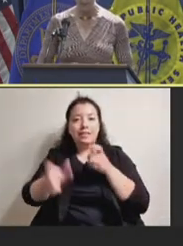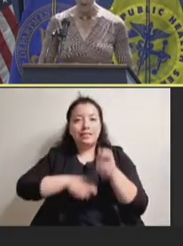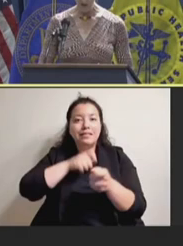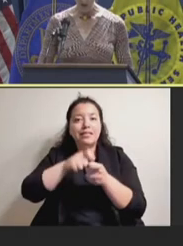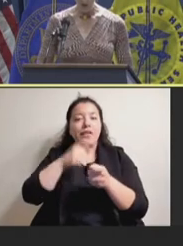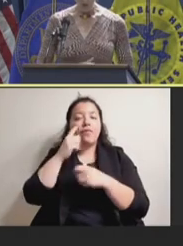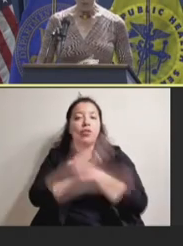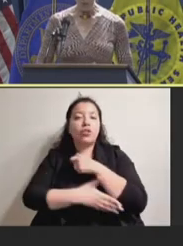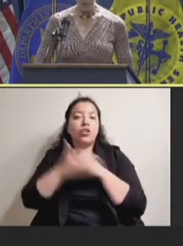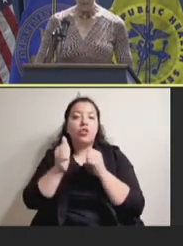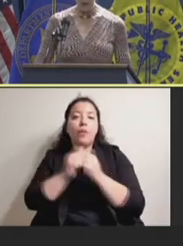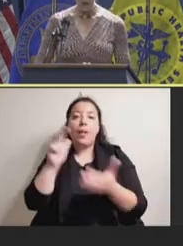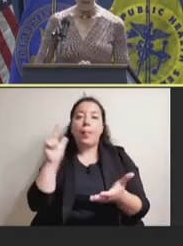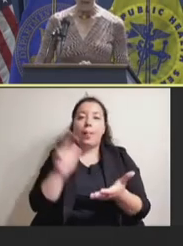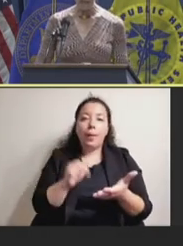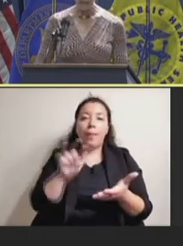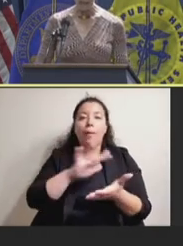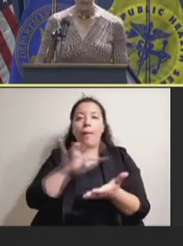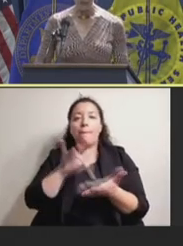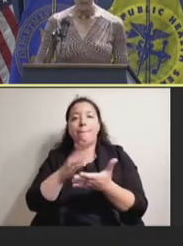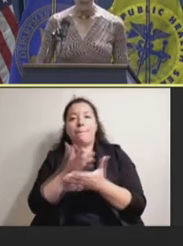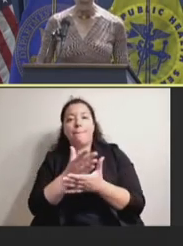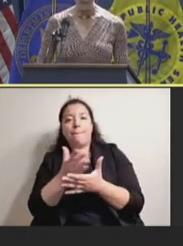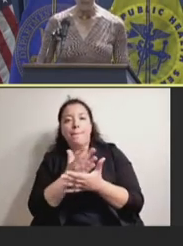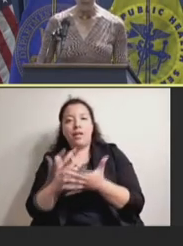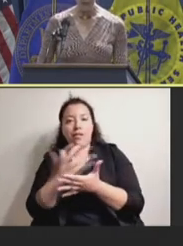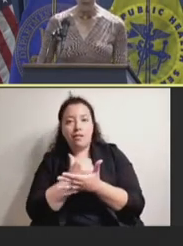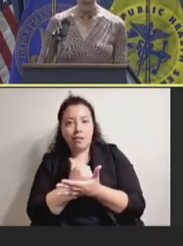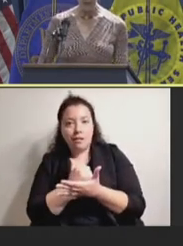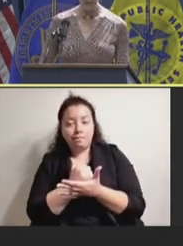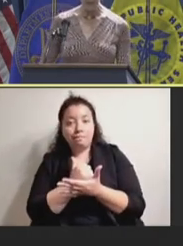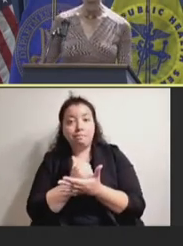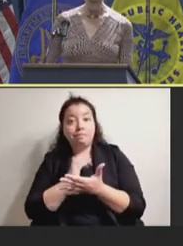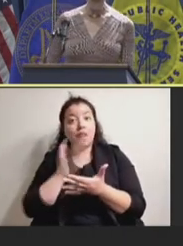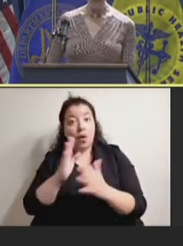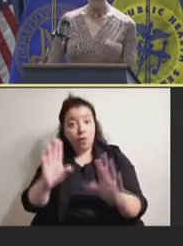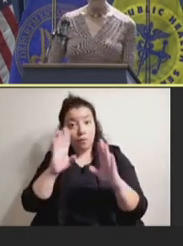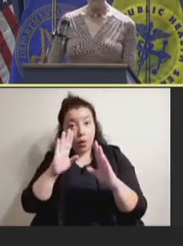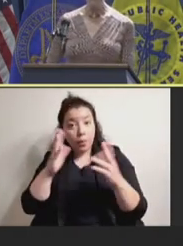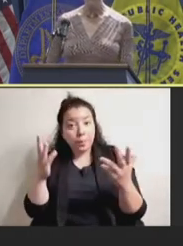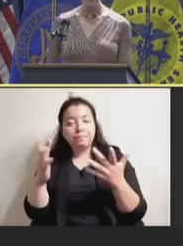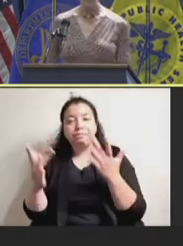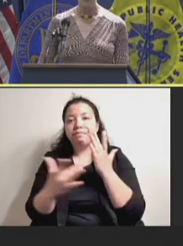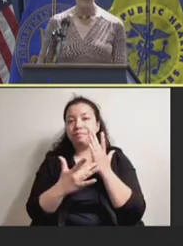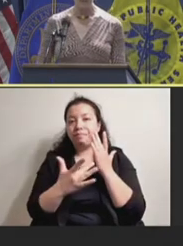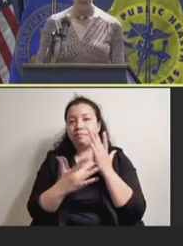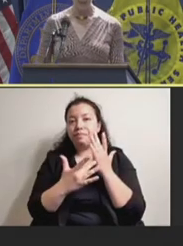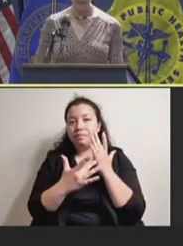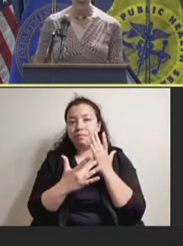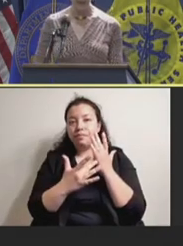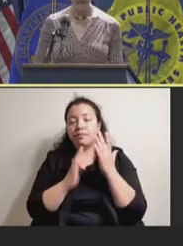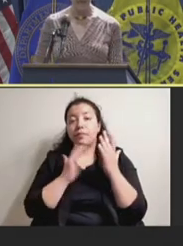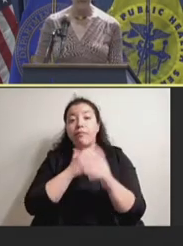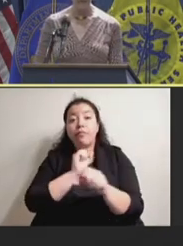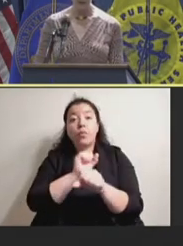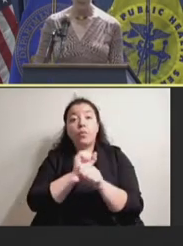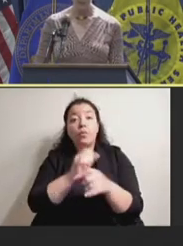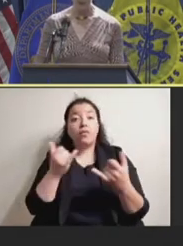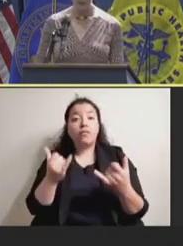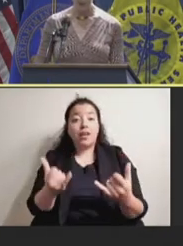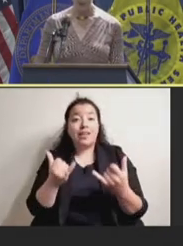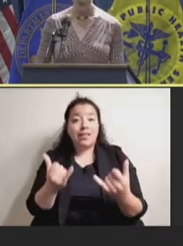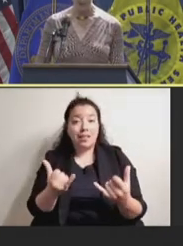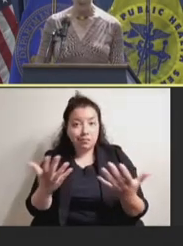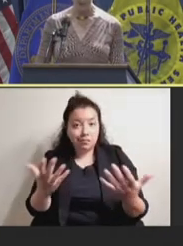We focus on technologies primarily. And currently, our work spans the areas of